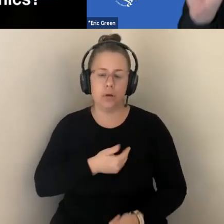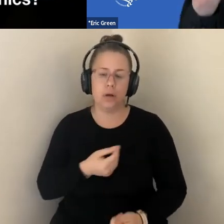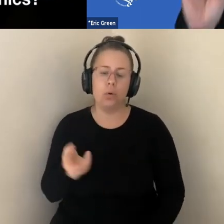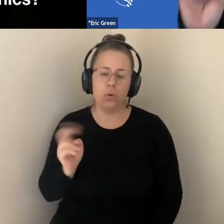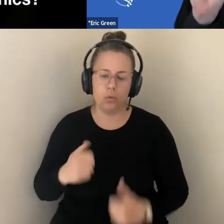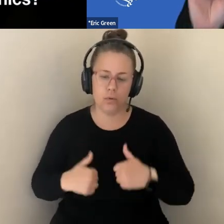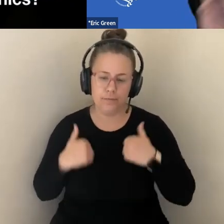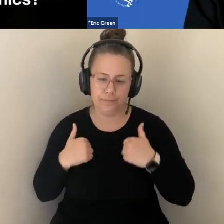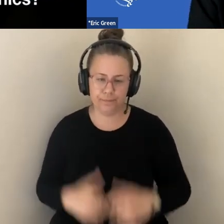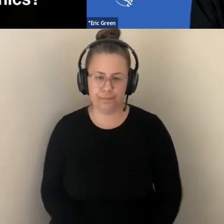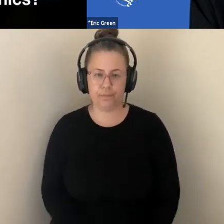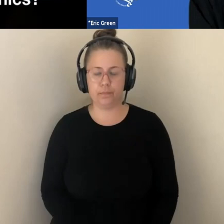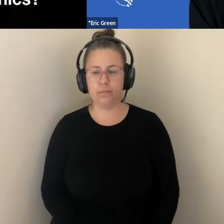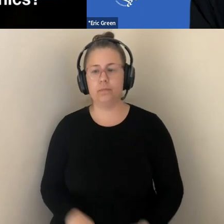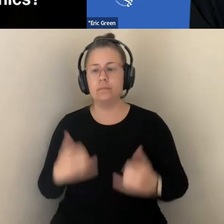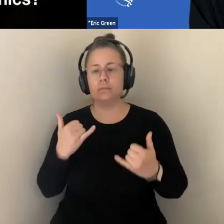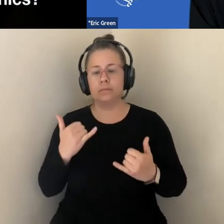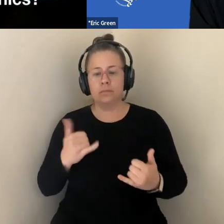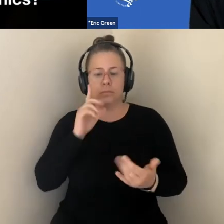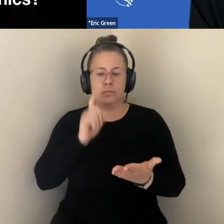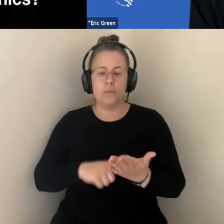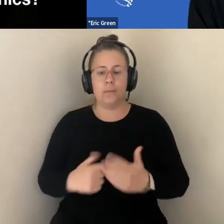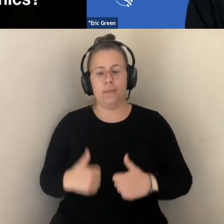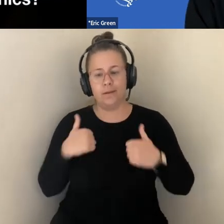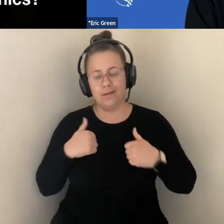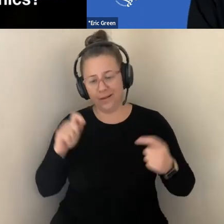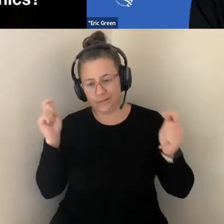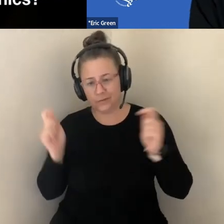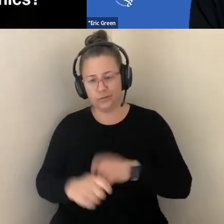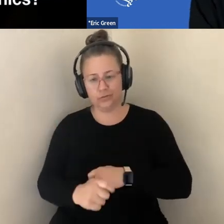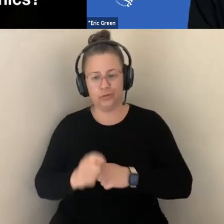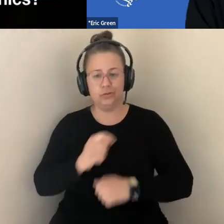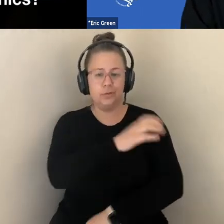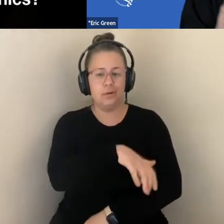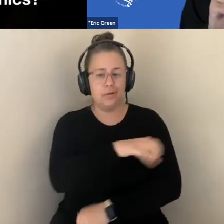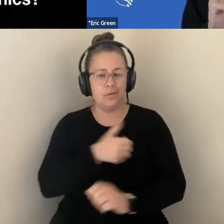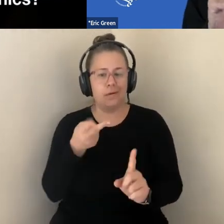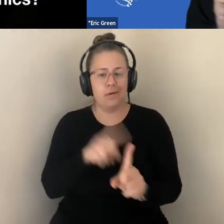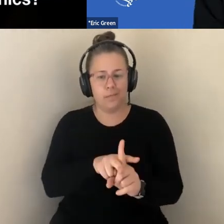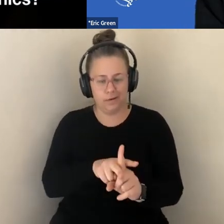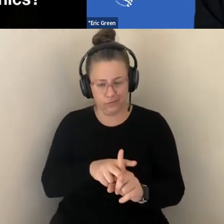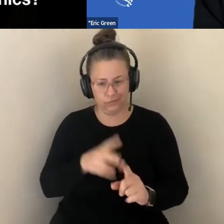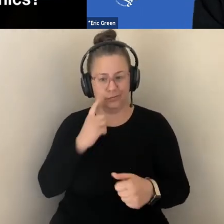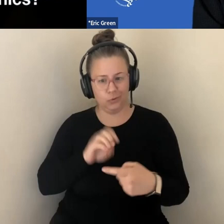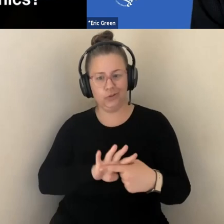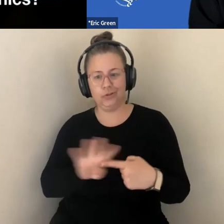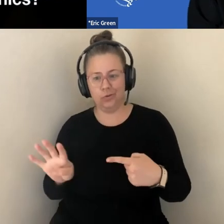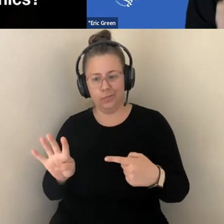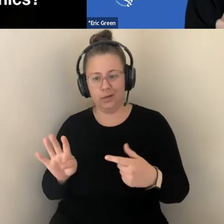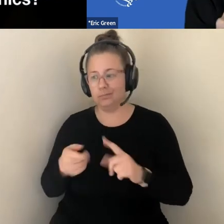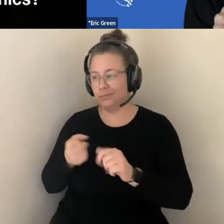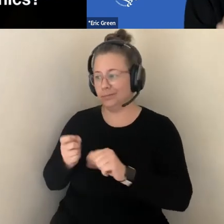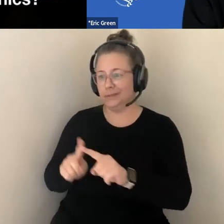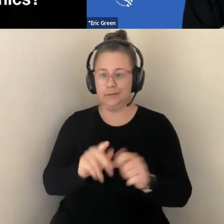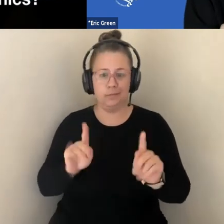LIFE-CHANGING CLINICAL APPLICATIONS OF GENOMICS FOR MANY PEOPLE AND POPULATIONS FROM PROVIDING A DIAGNOSIS FOR A PREVIOUSLY